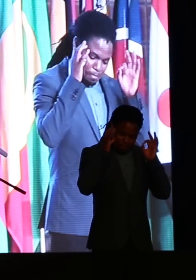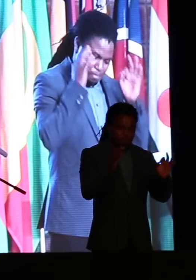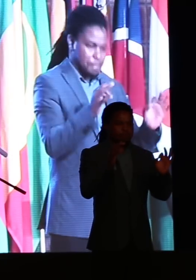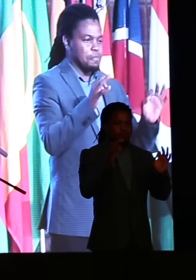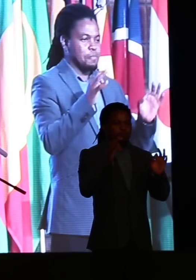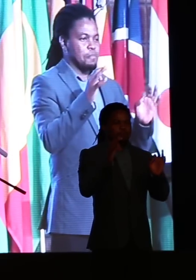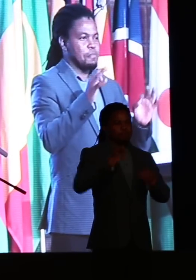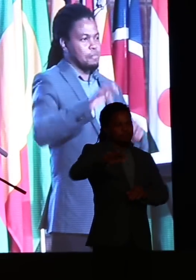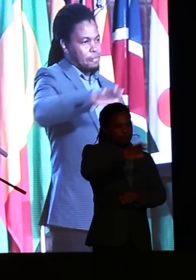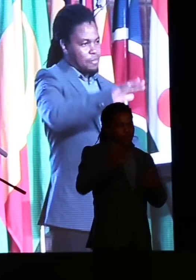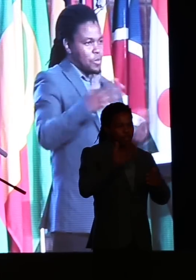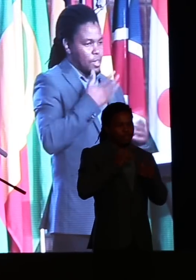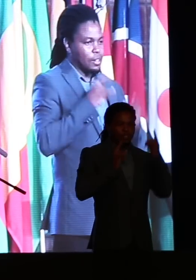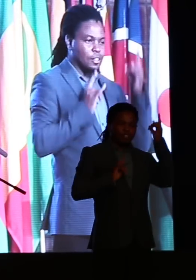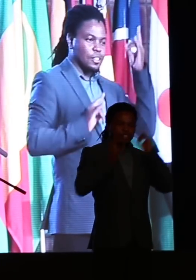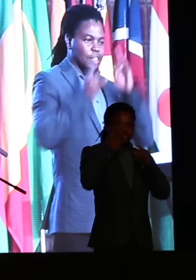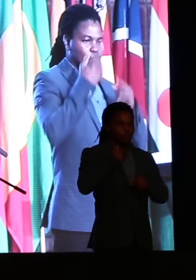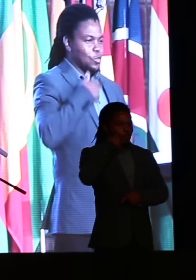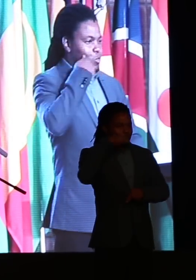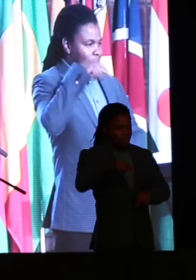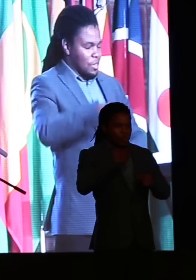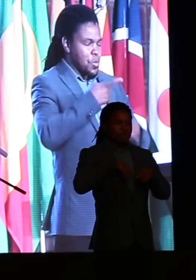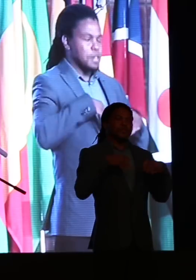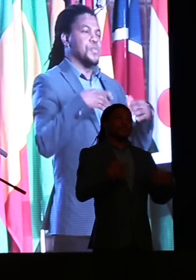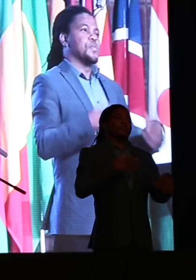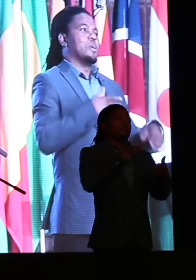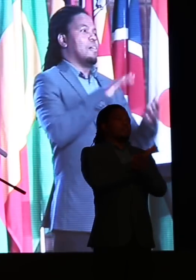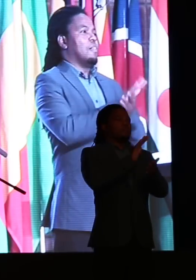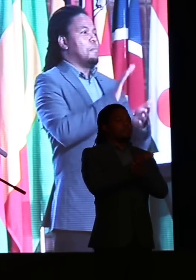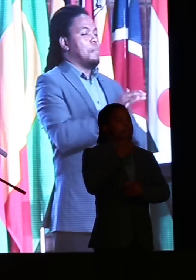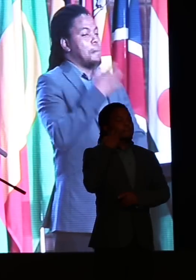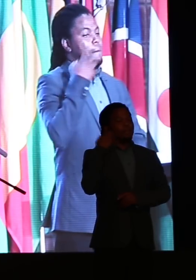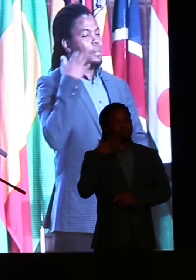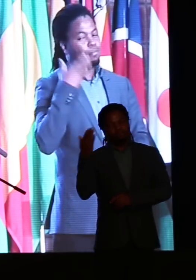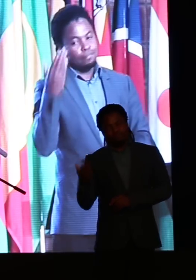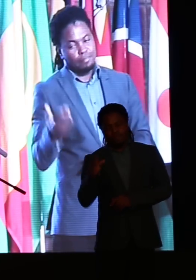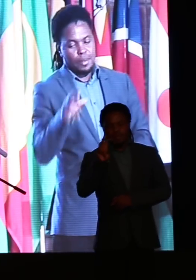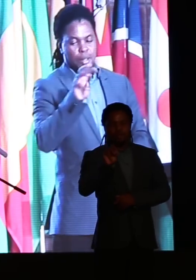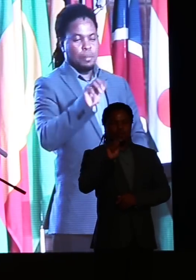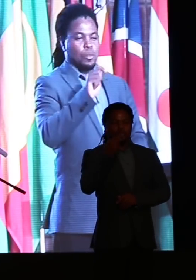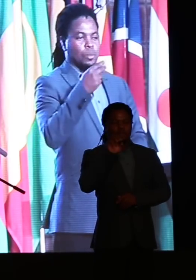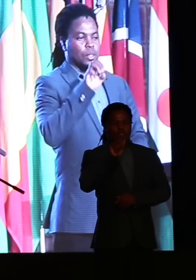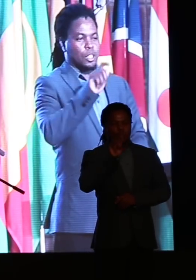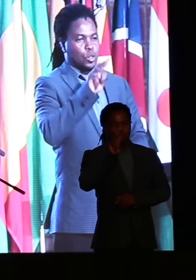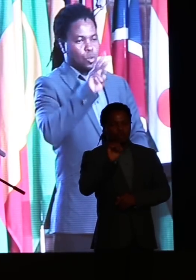venue than the city of Tswani, so we are very grateful, Minister Amtetwa, for having chosen Tswani.